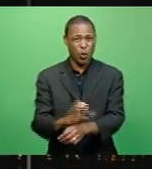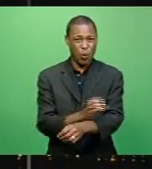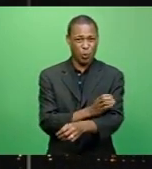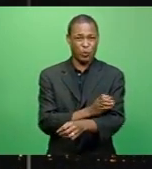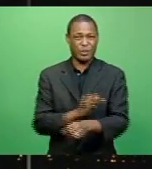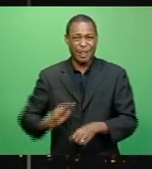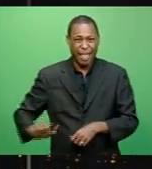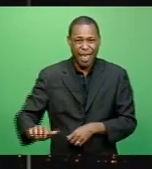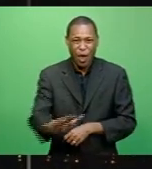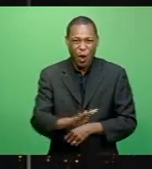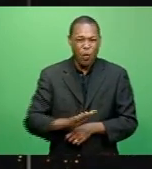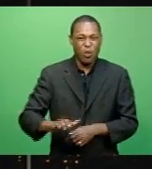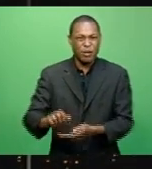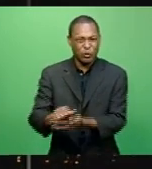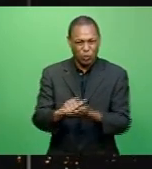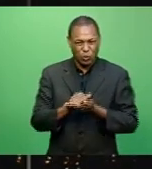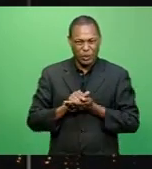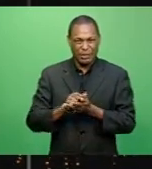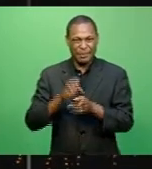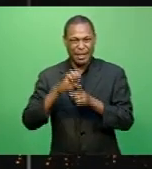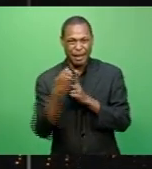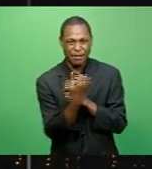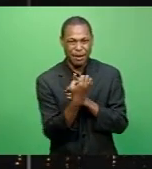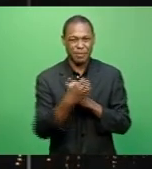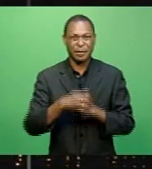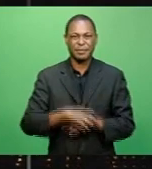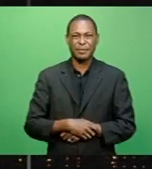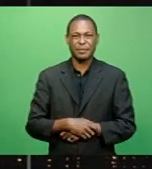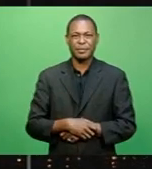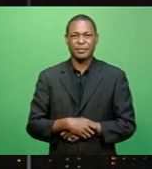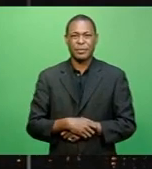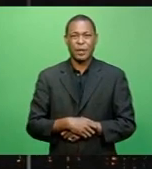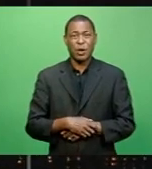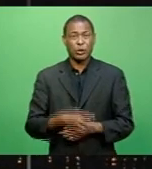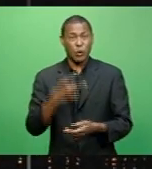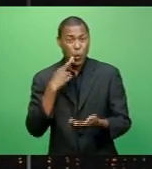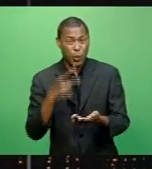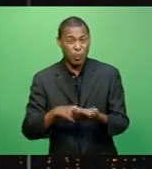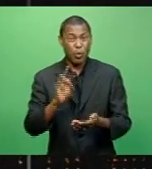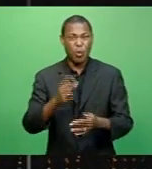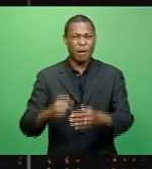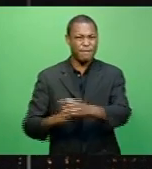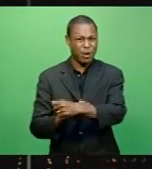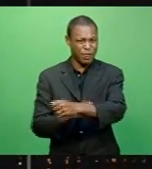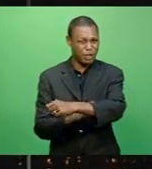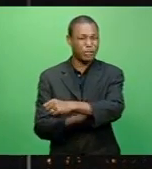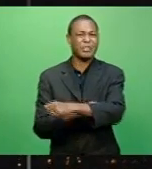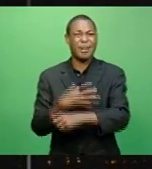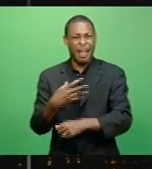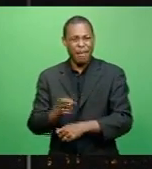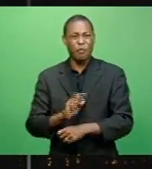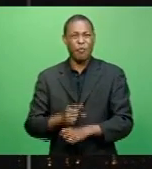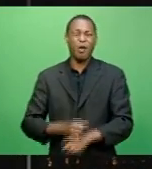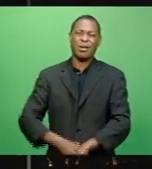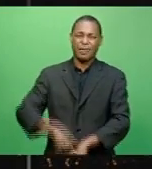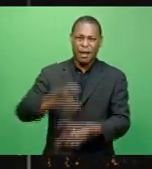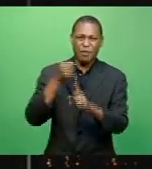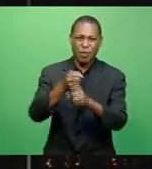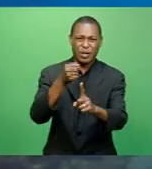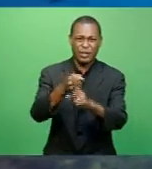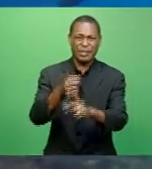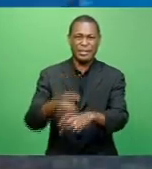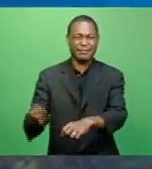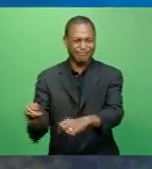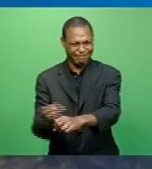sustainability of marine ecosystems. Jay Shulal reports the foundation is planning advocacy on the importance of marine resources.